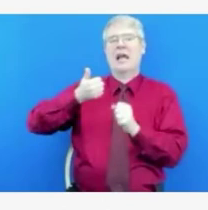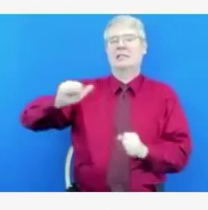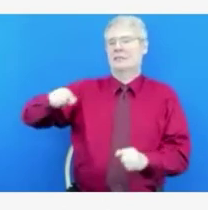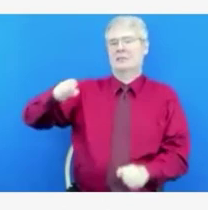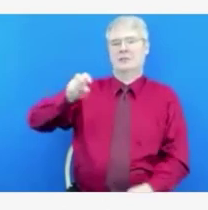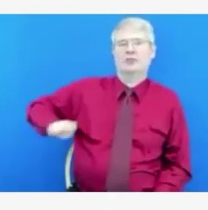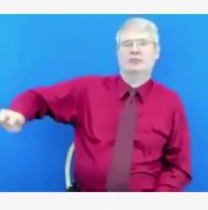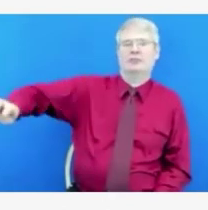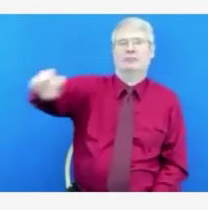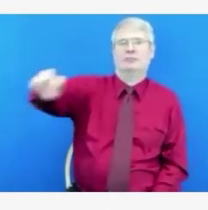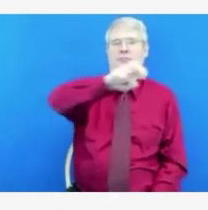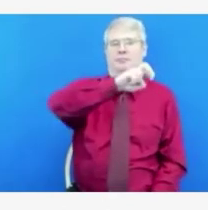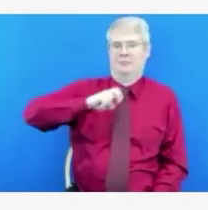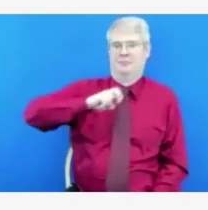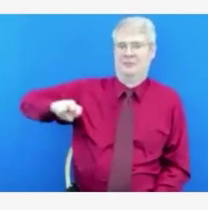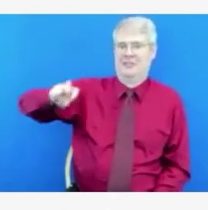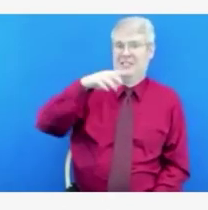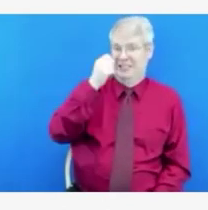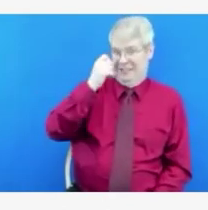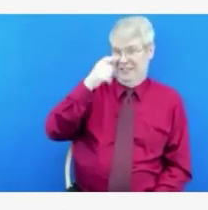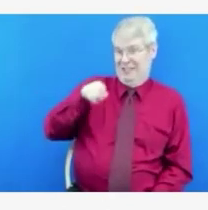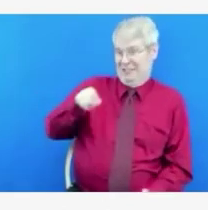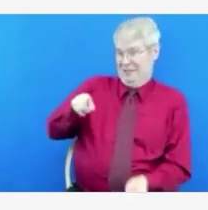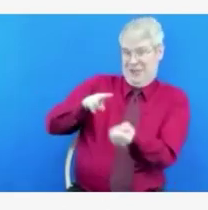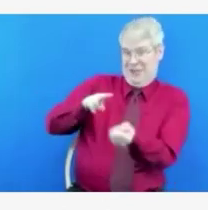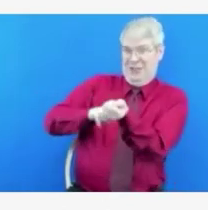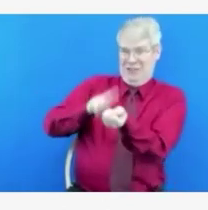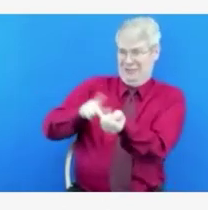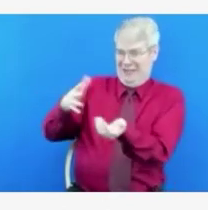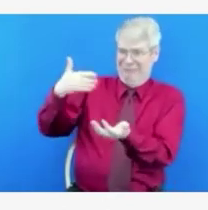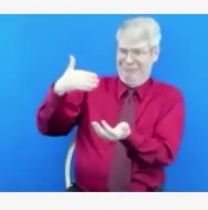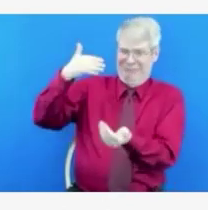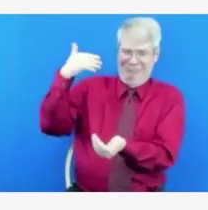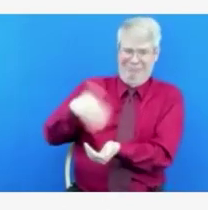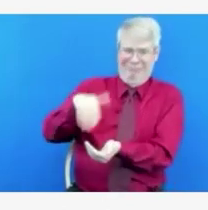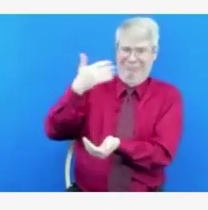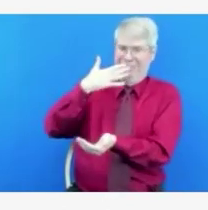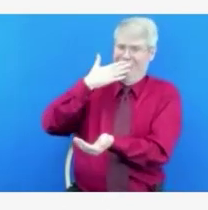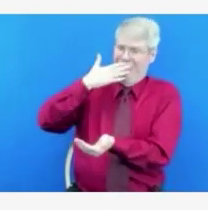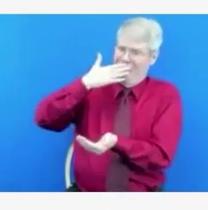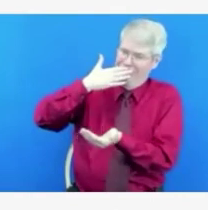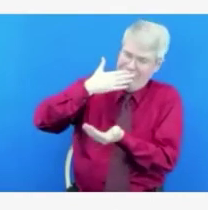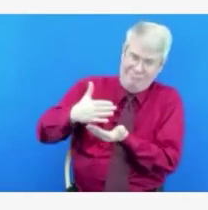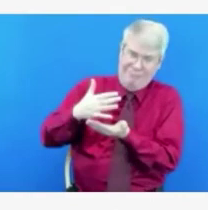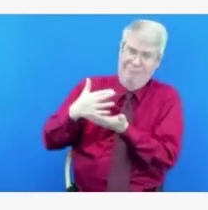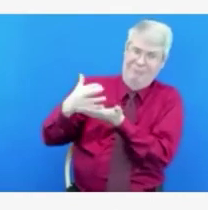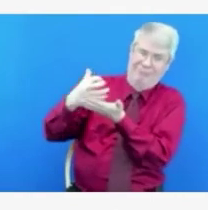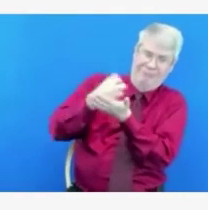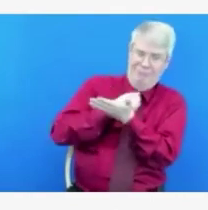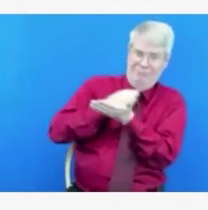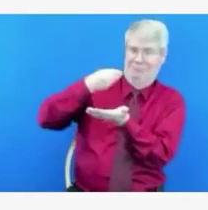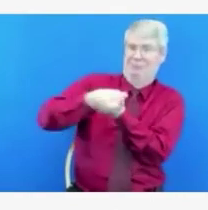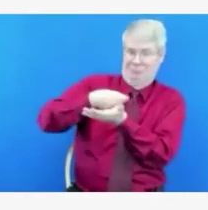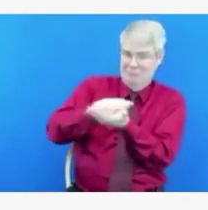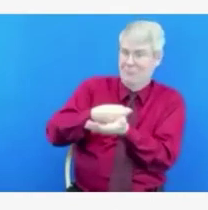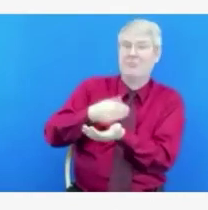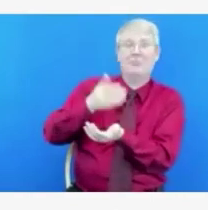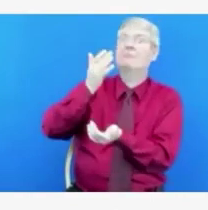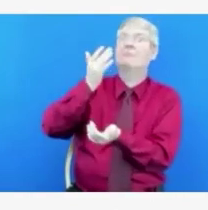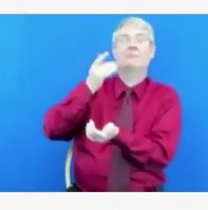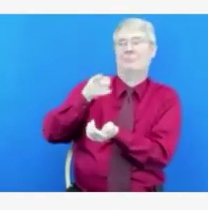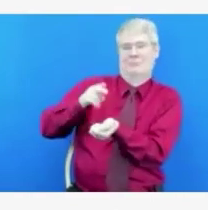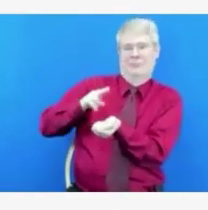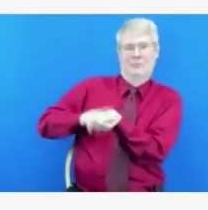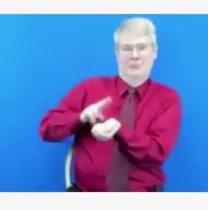control. Without those subsidies, we wouldn't be able to serve the patients that we're serving right now. So we're incredibly grateful and it is